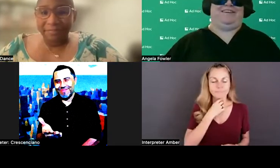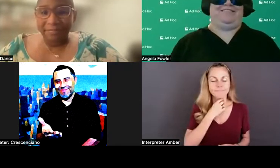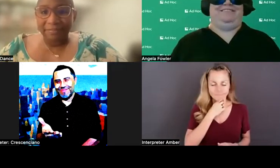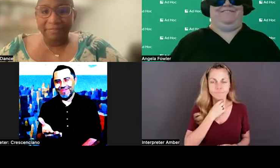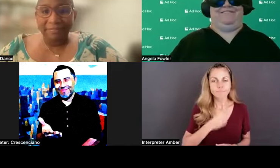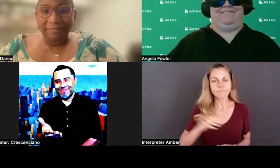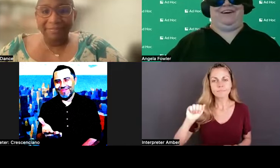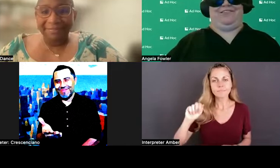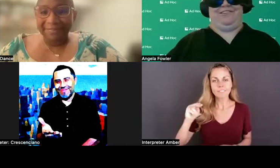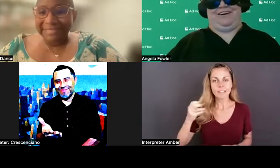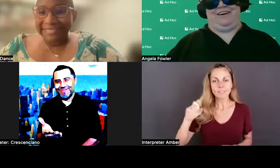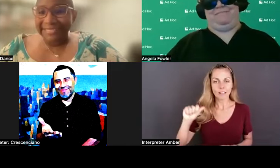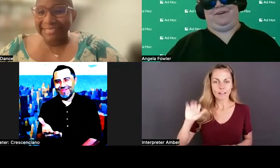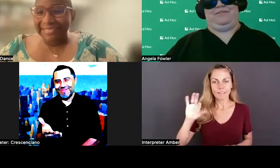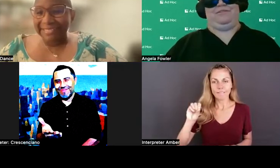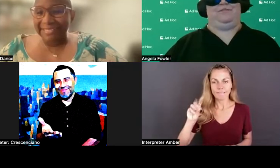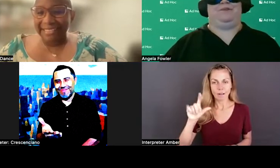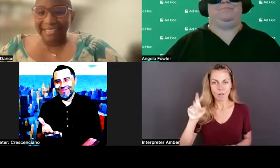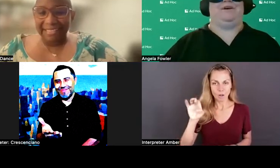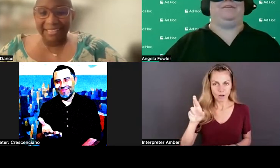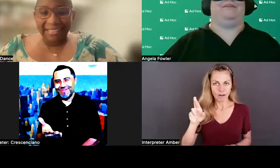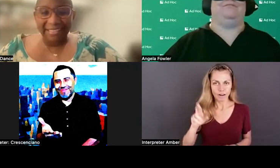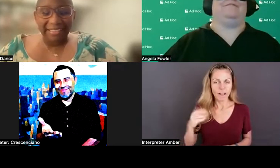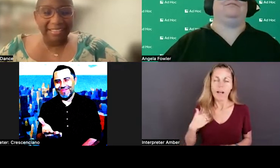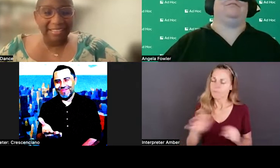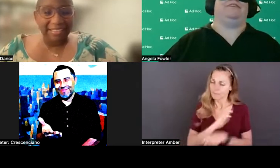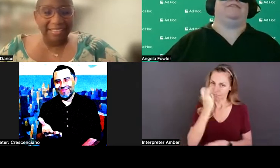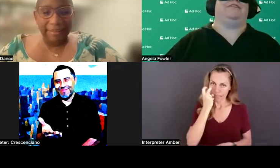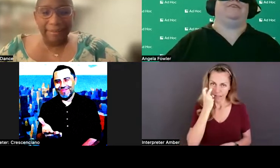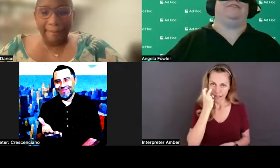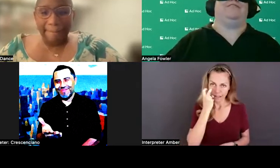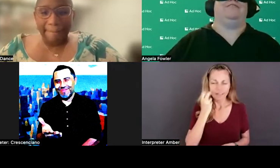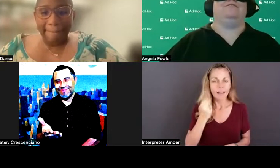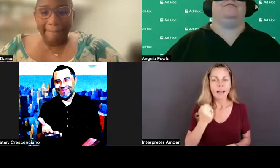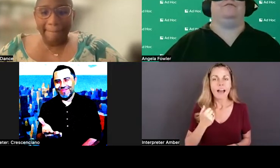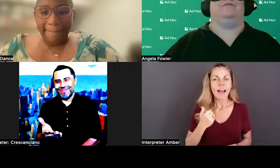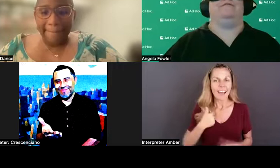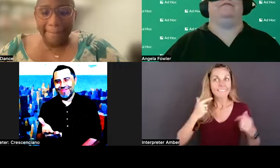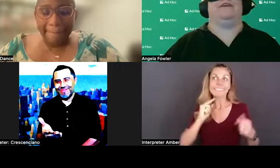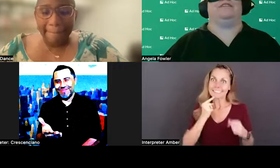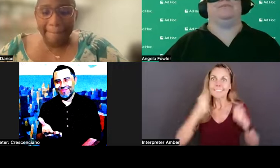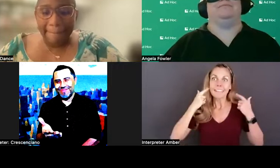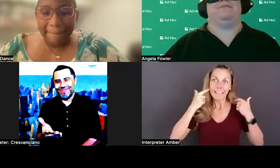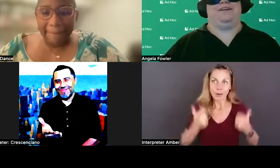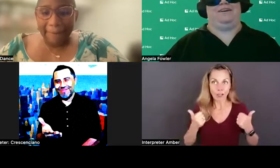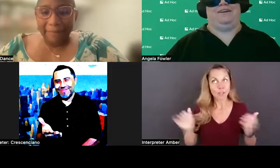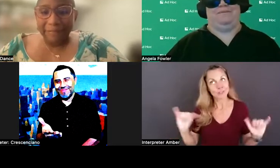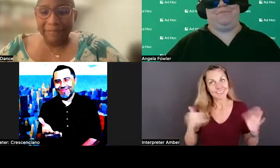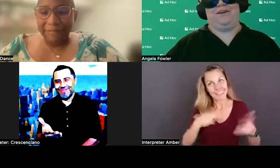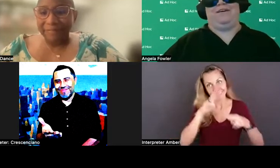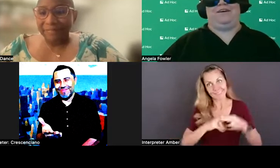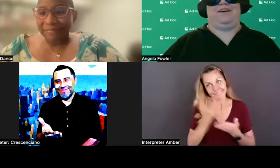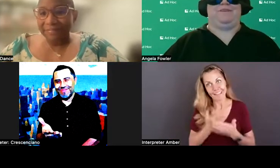I'm Angela Fowler. I'm totally blind. I also have a significant hearing loss, so those are the fun facts about me.